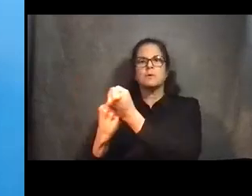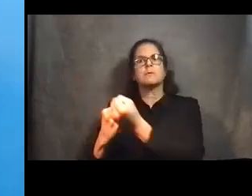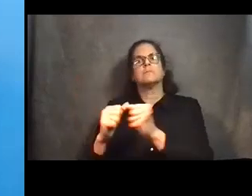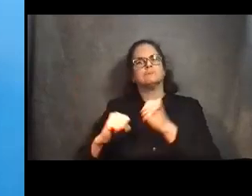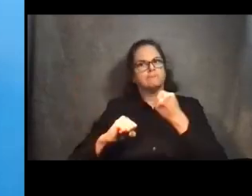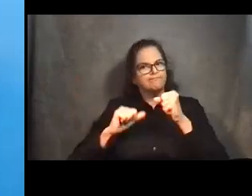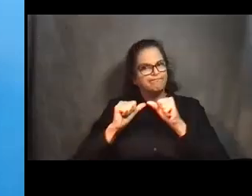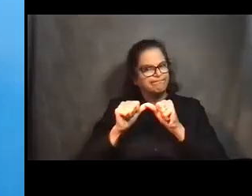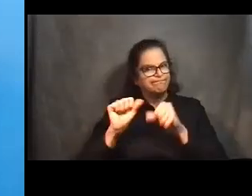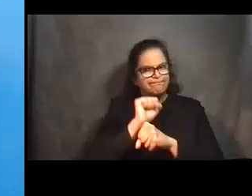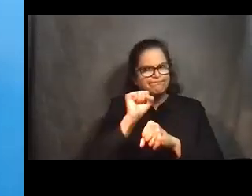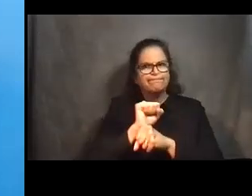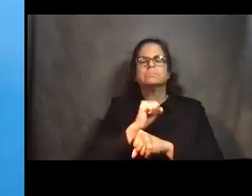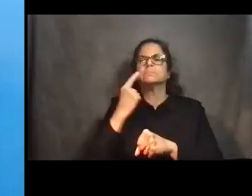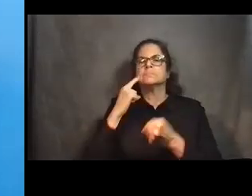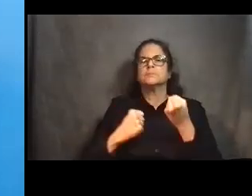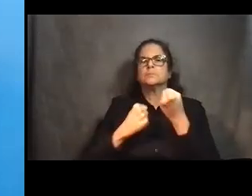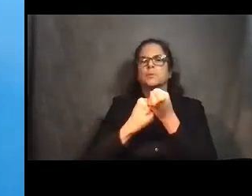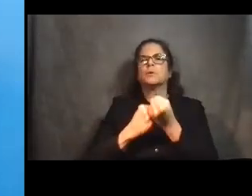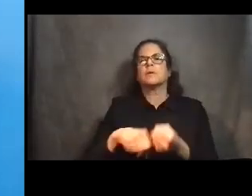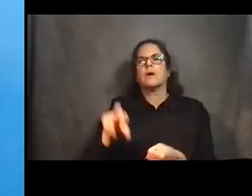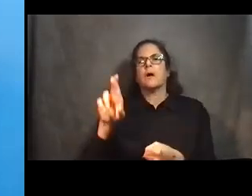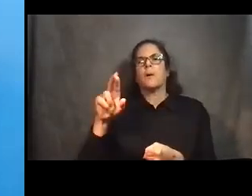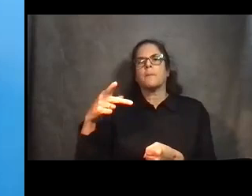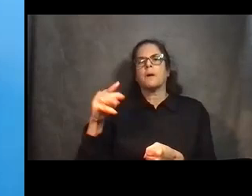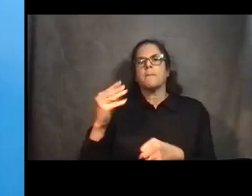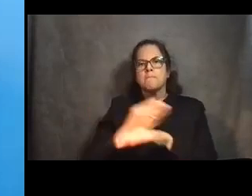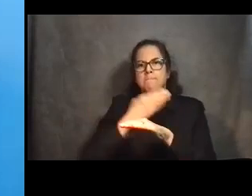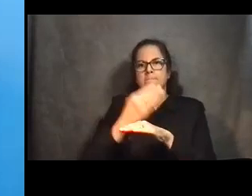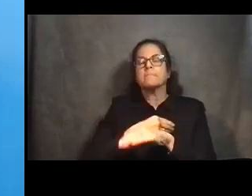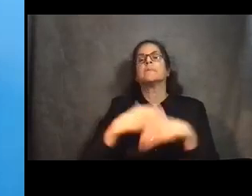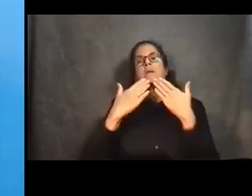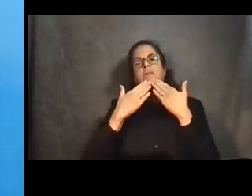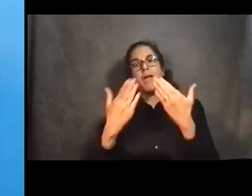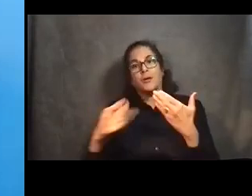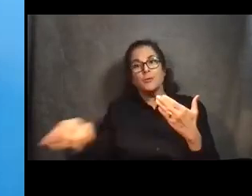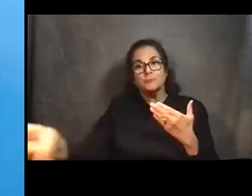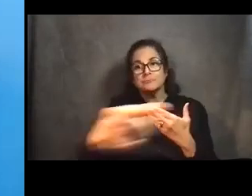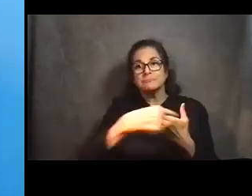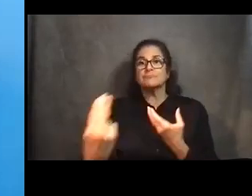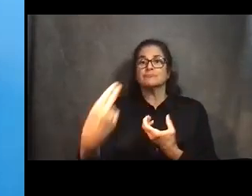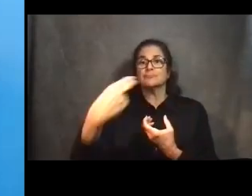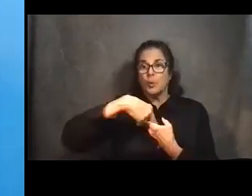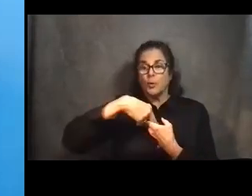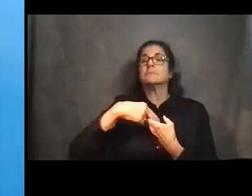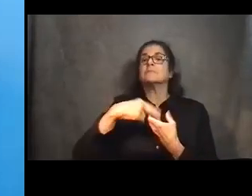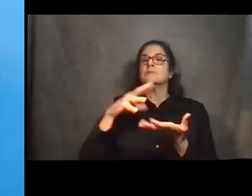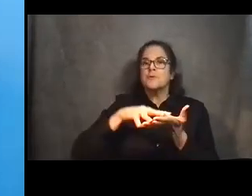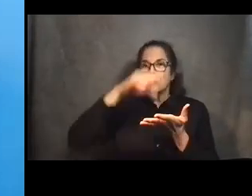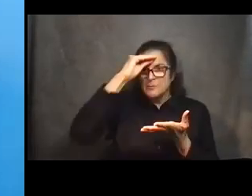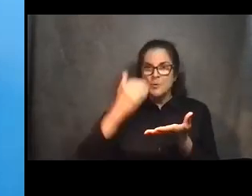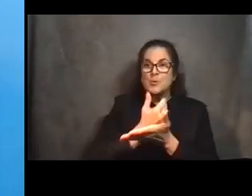each and every one of you for joining us this evening to learn more about the newest member of the RPM team,